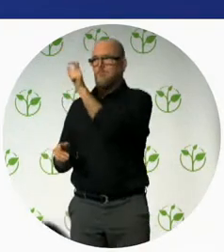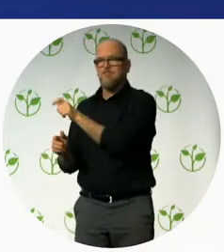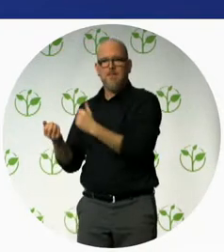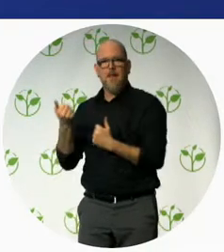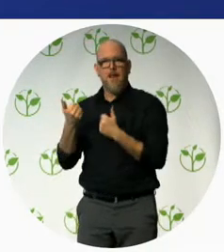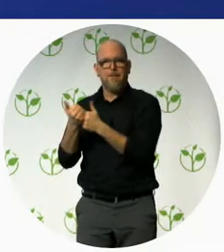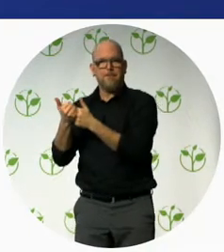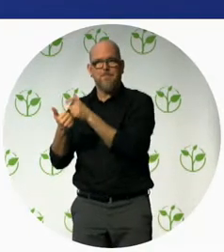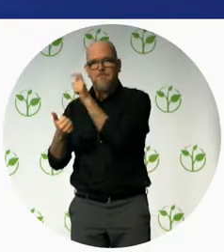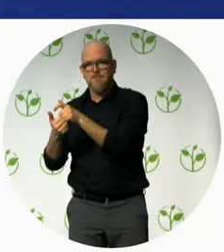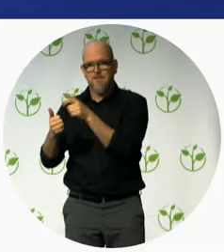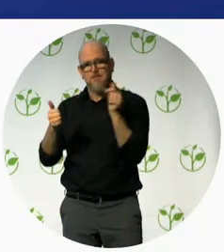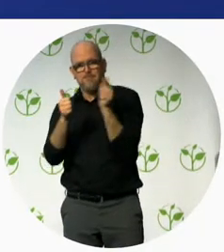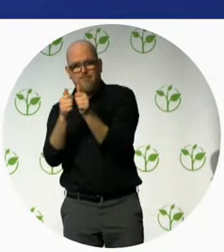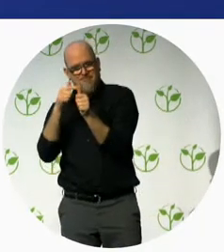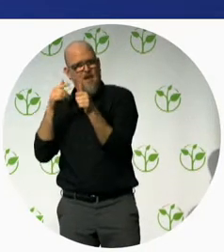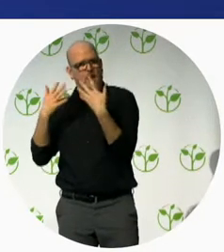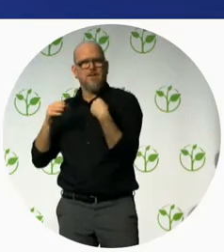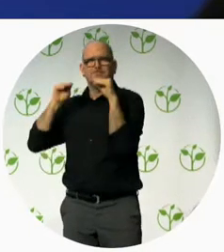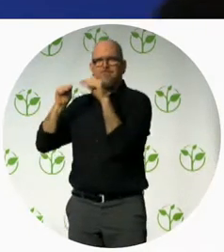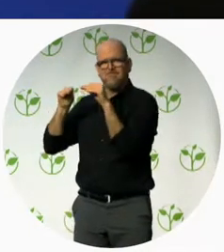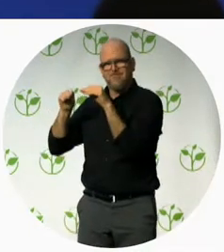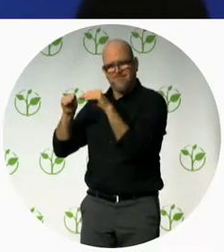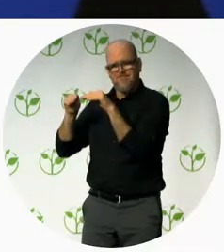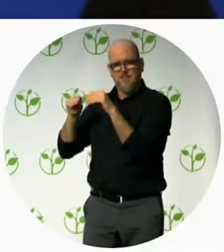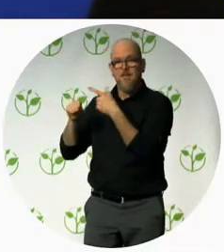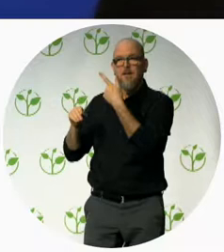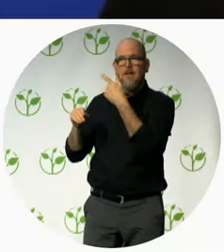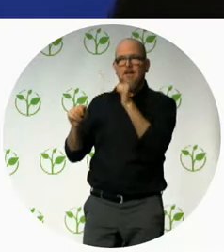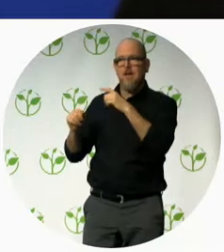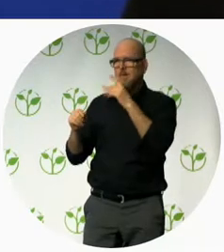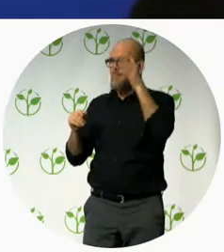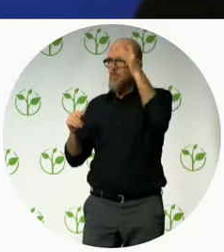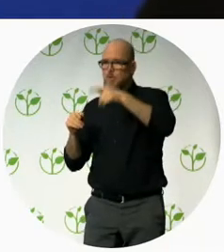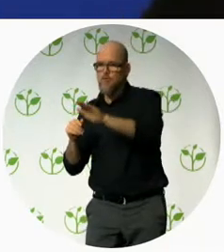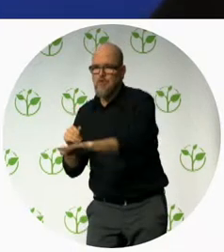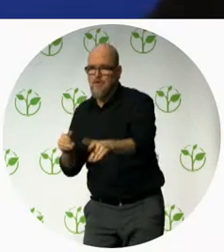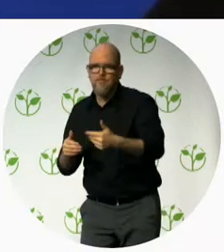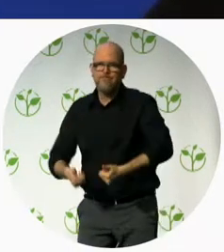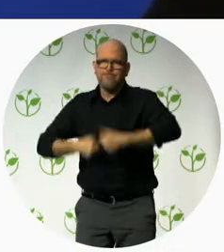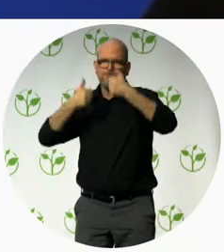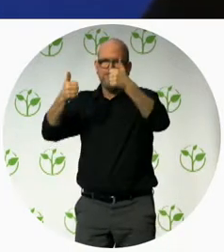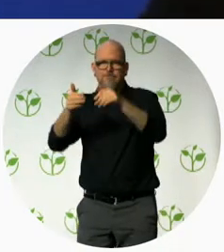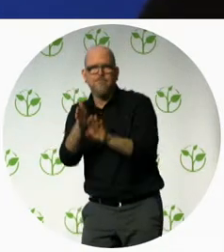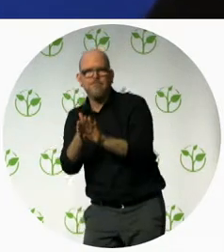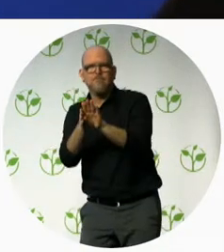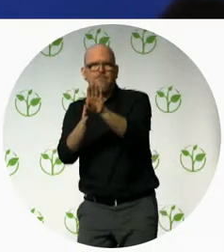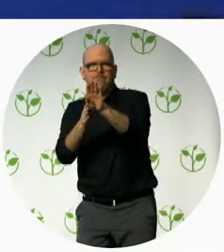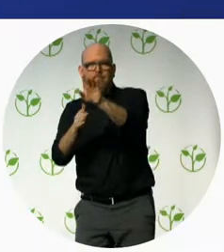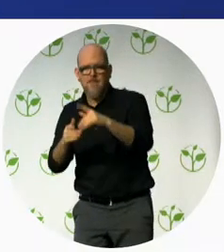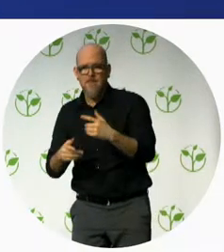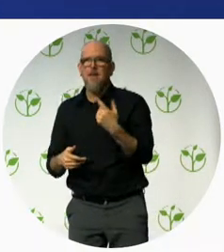potential developmental delays as early as possible and as you know developmental delays is a proxy